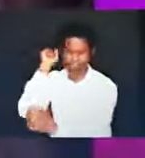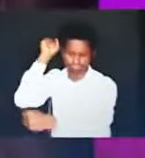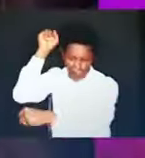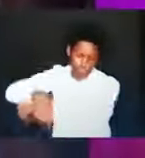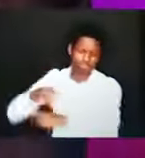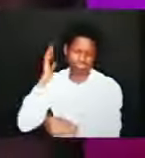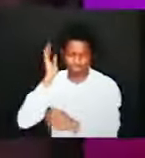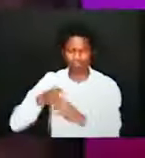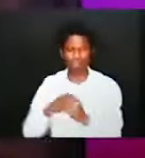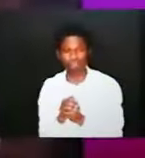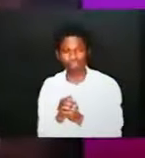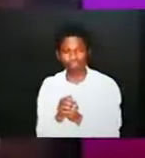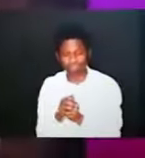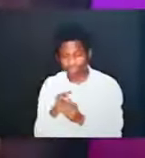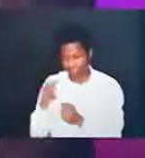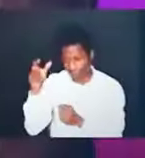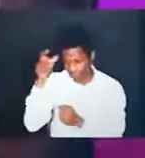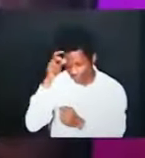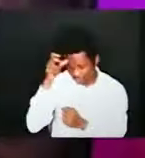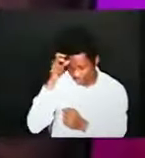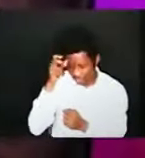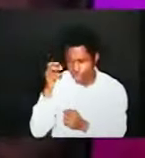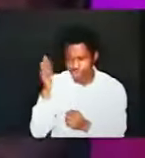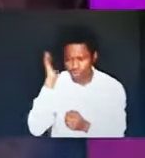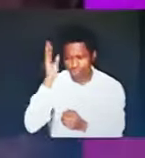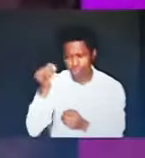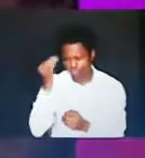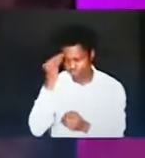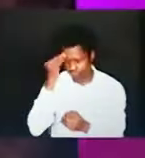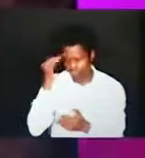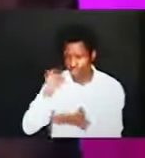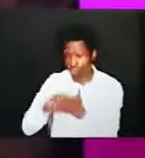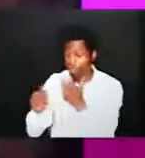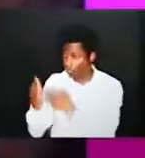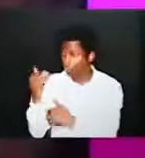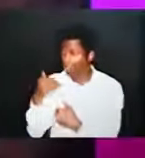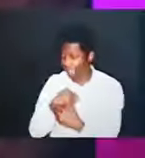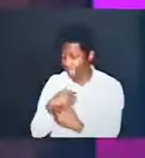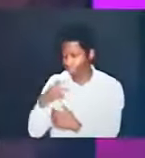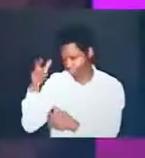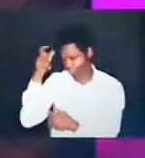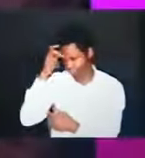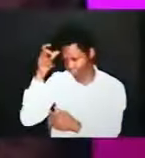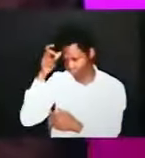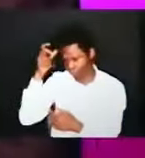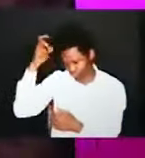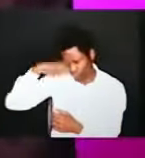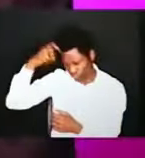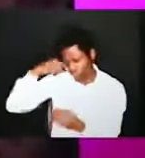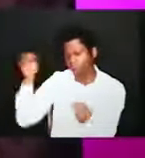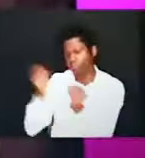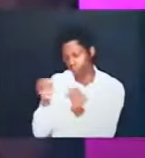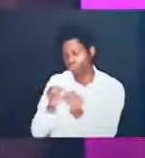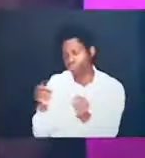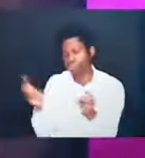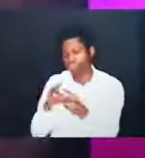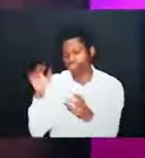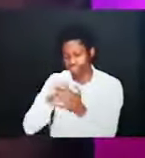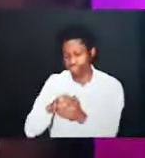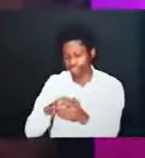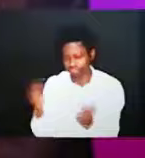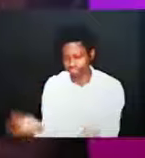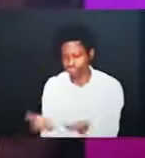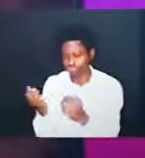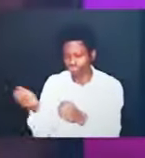principalities and powers who know the wisdom of god in lifting us up so that we would deal with